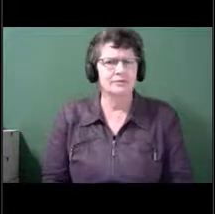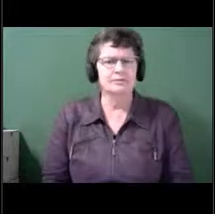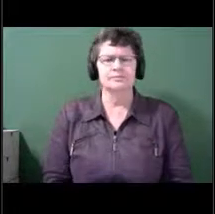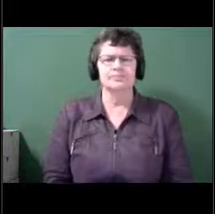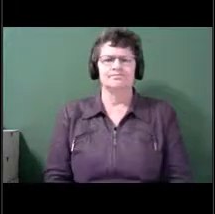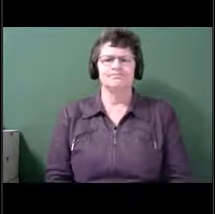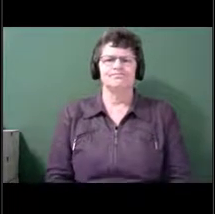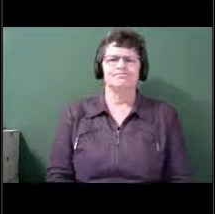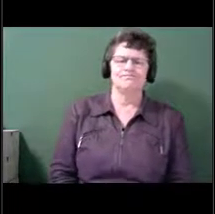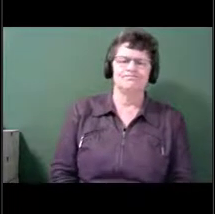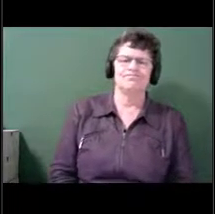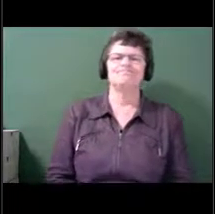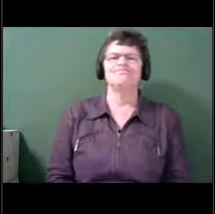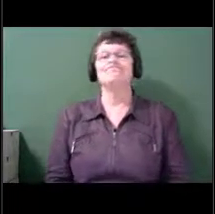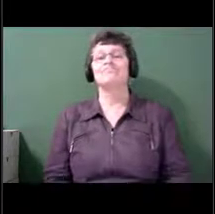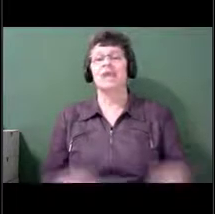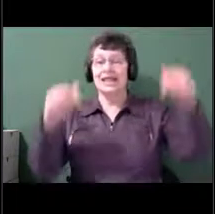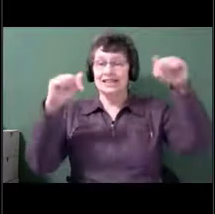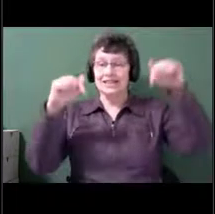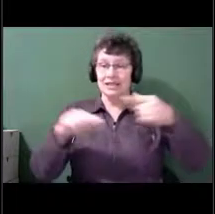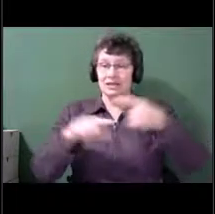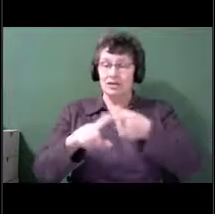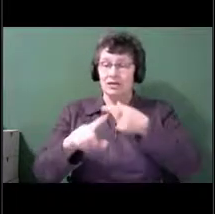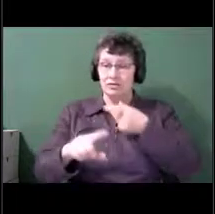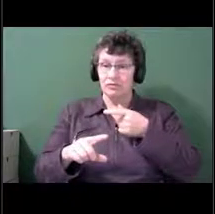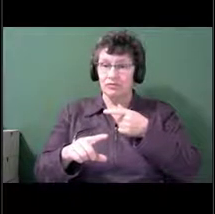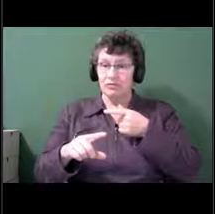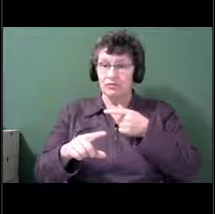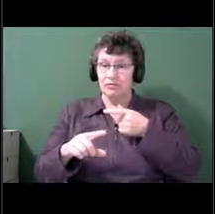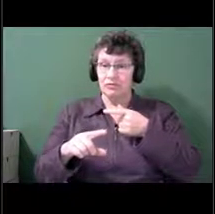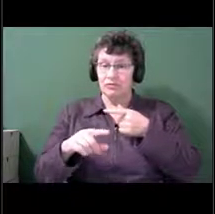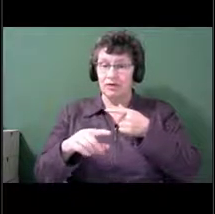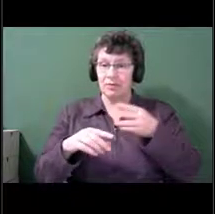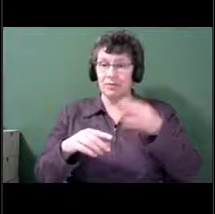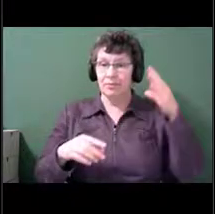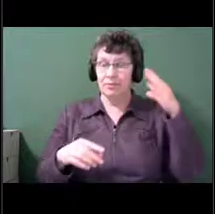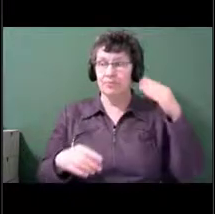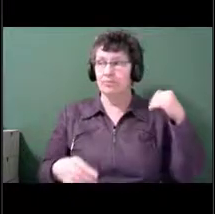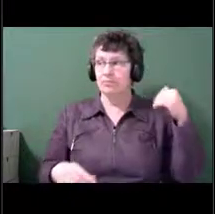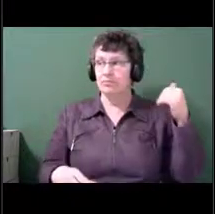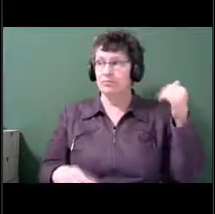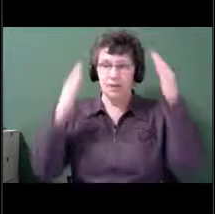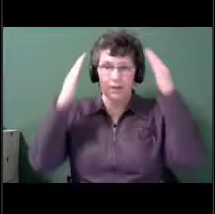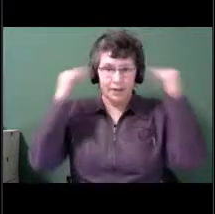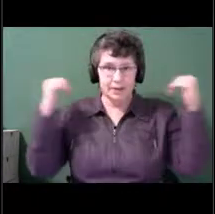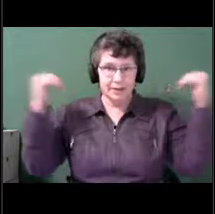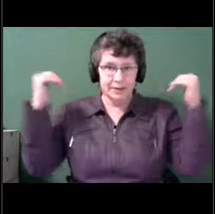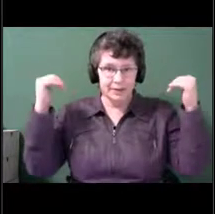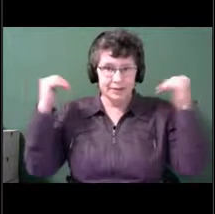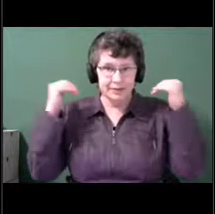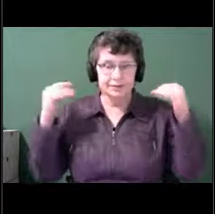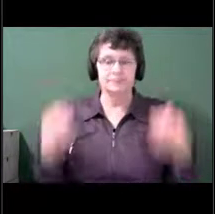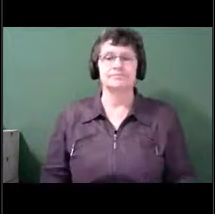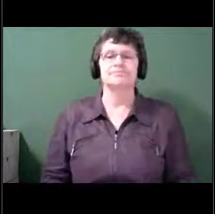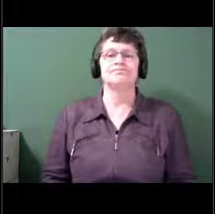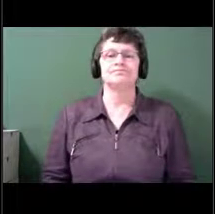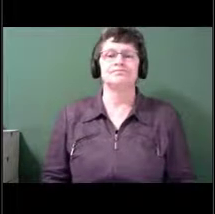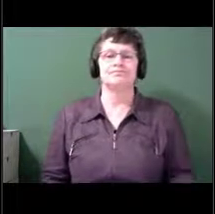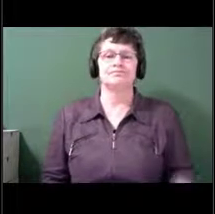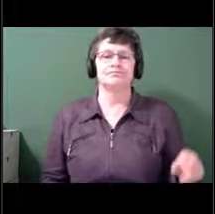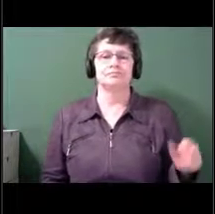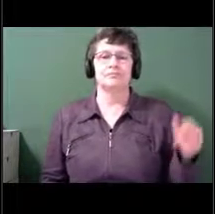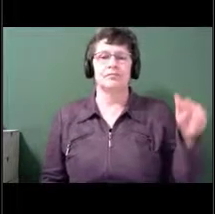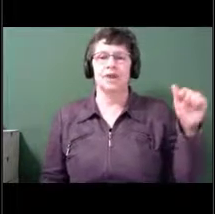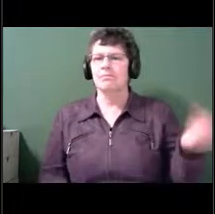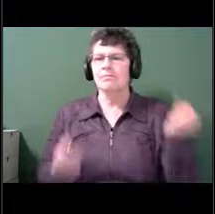Okay, so this is a Dutch study. Lots of people across the large adult age